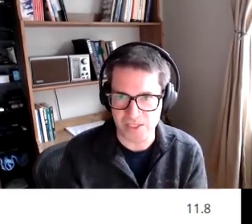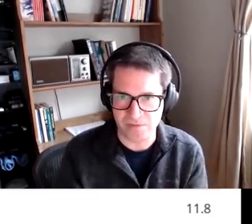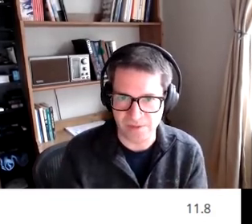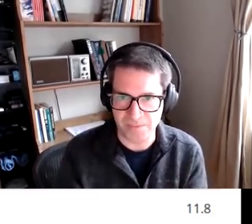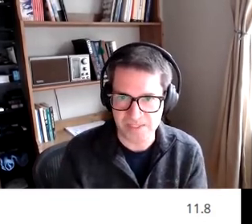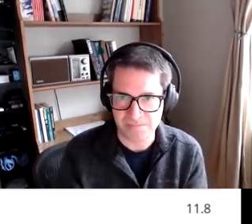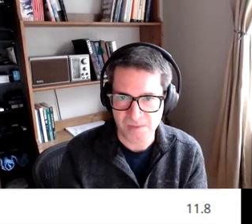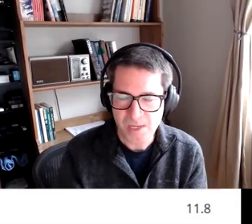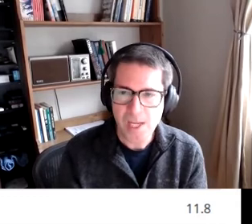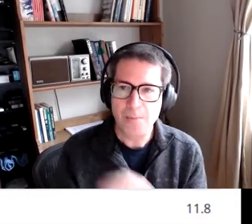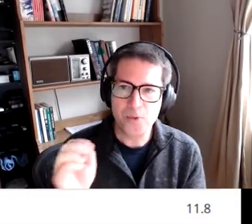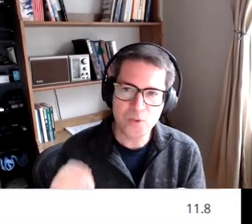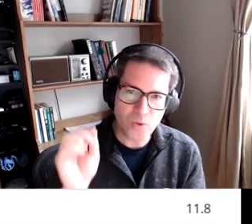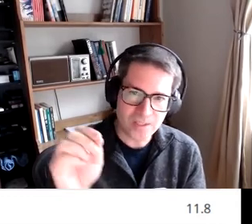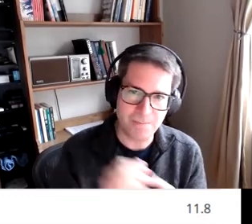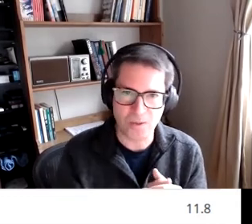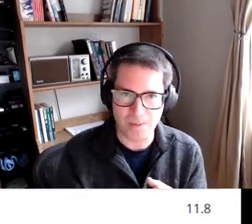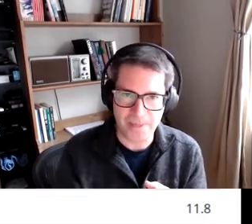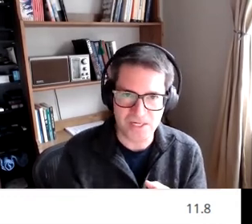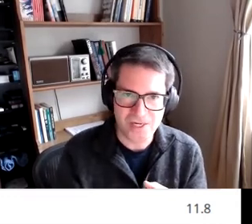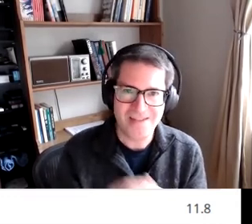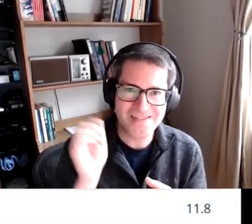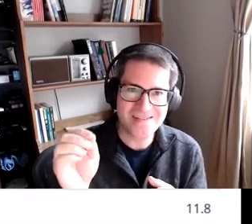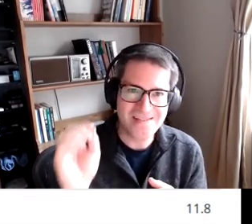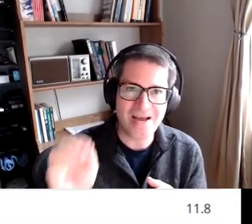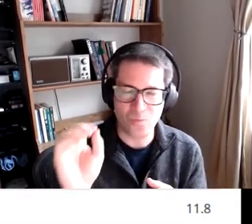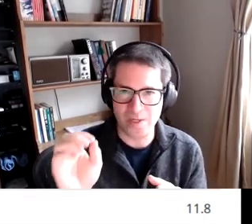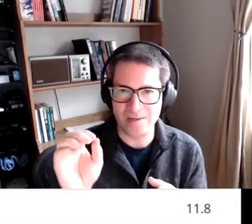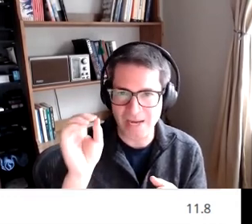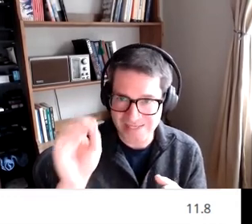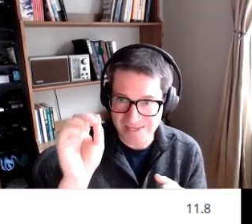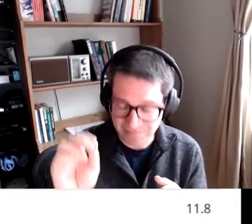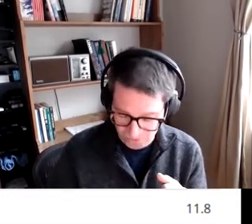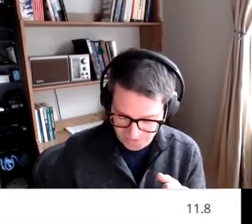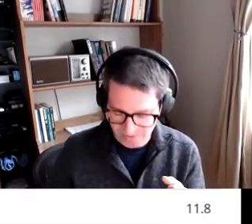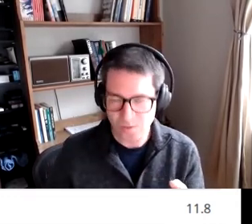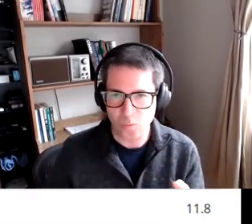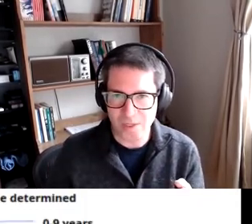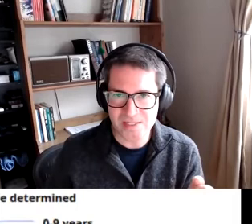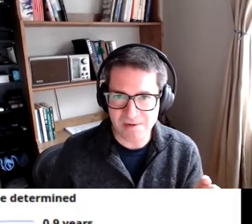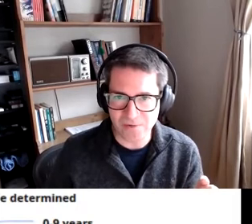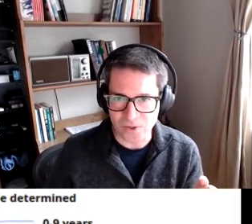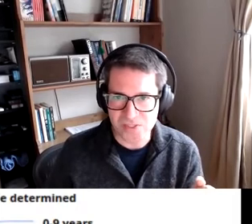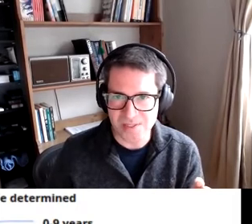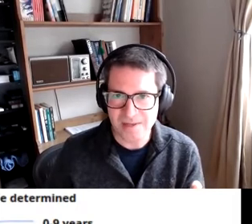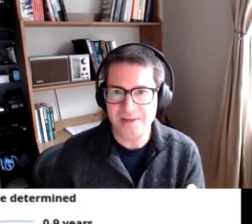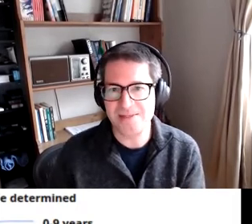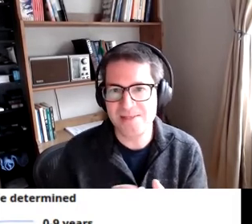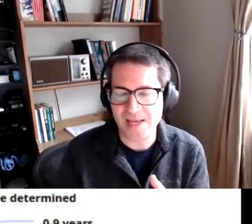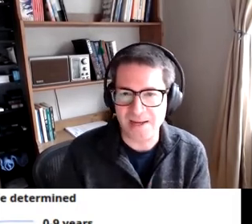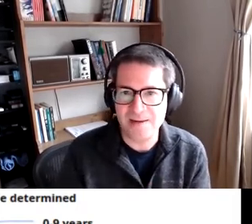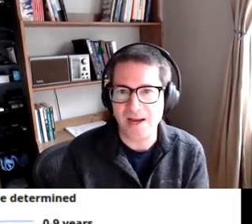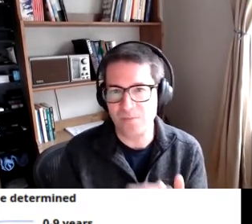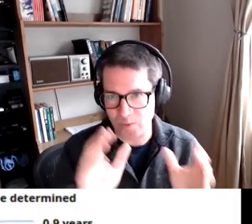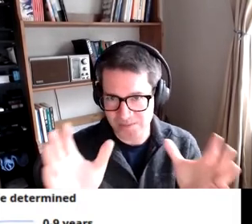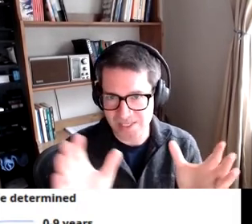information from this when you go to the quebec webpage this is not what i see first what i see first is